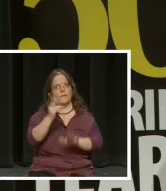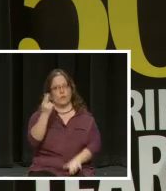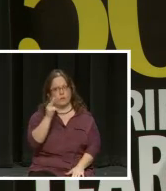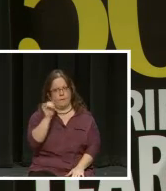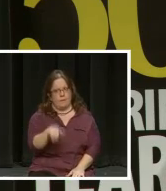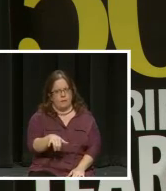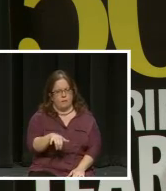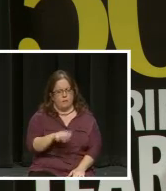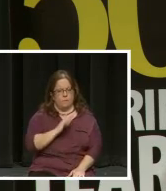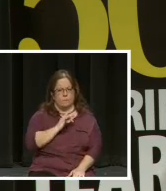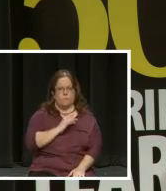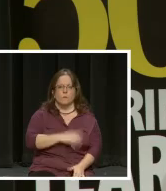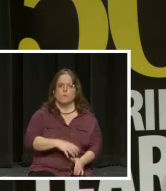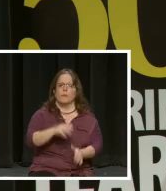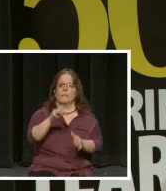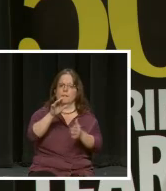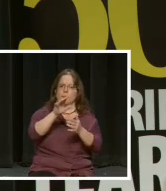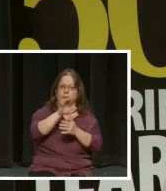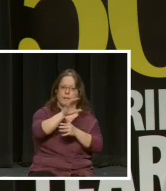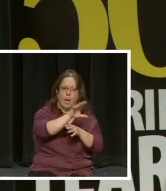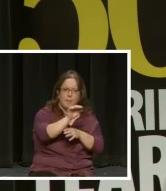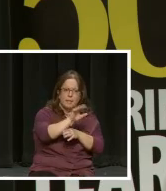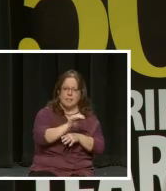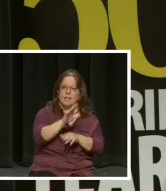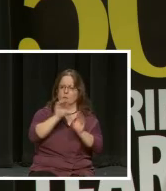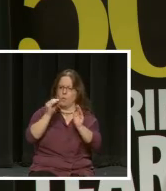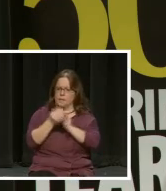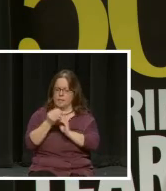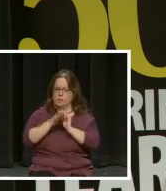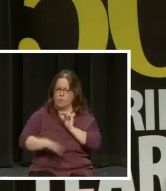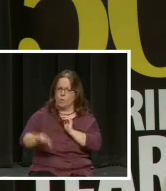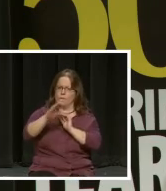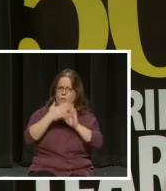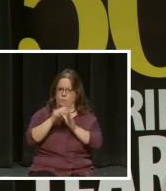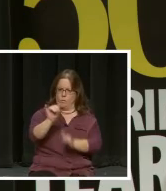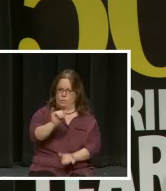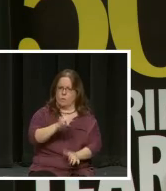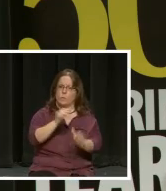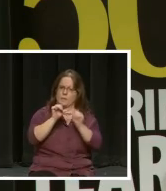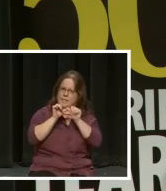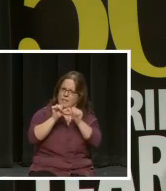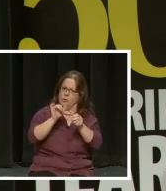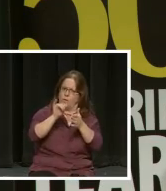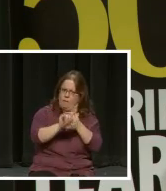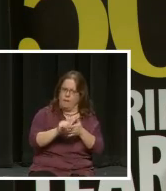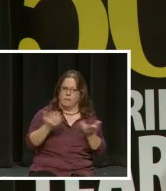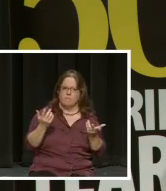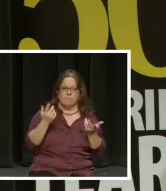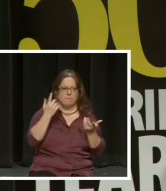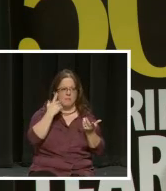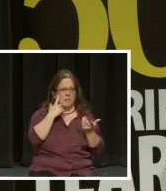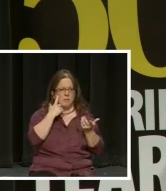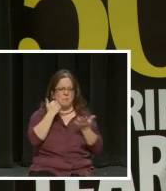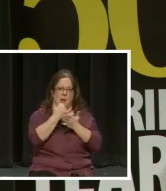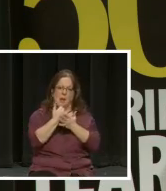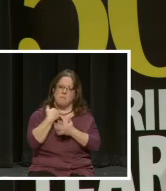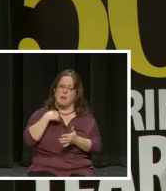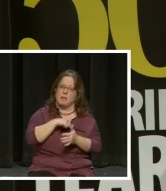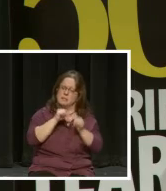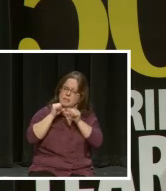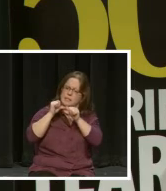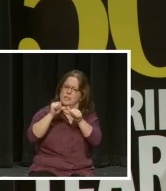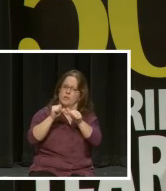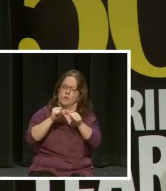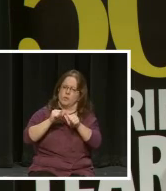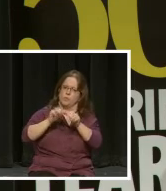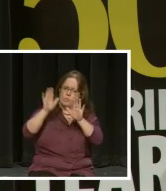with industry as well as organizations throughout the community. And we want to continue that because it will help us continue to have